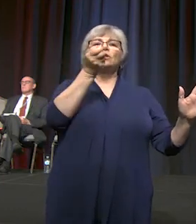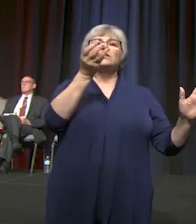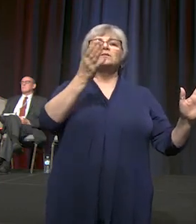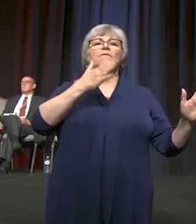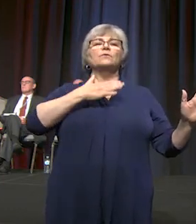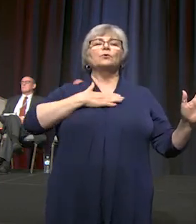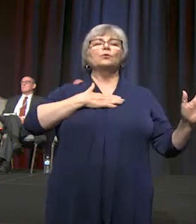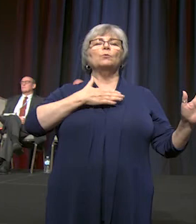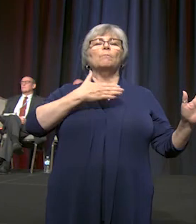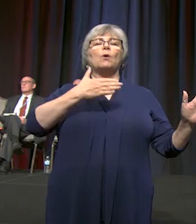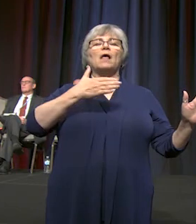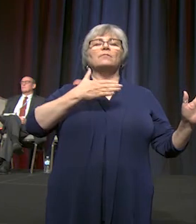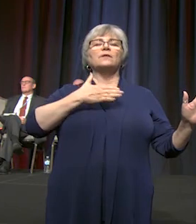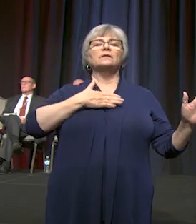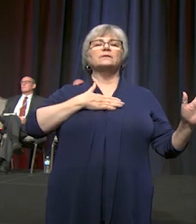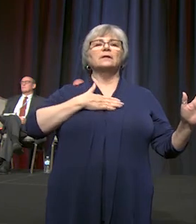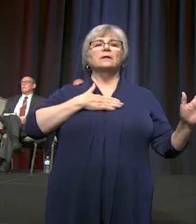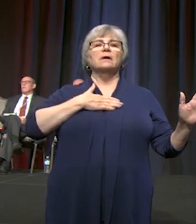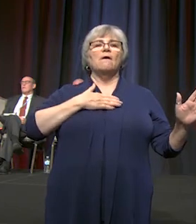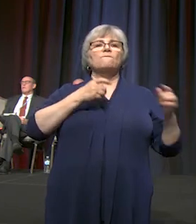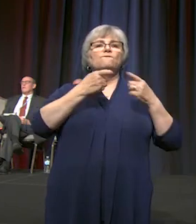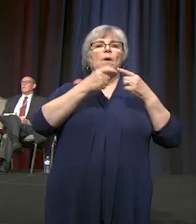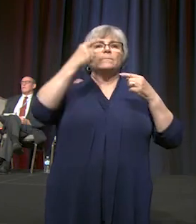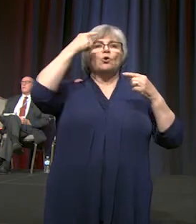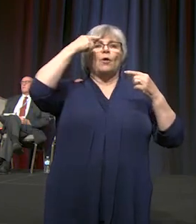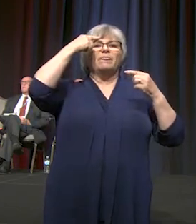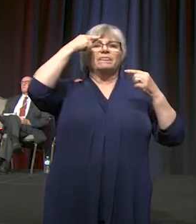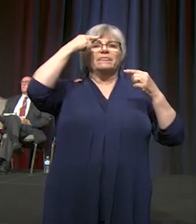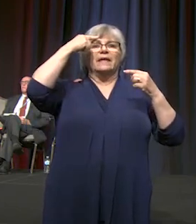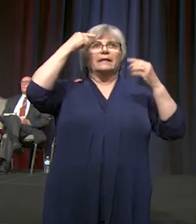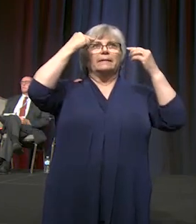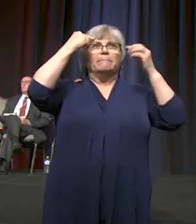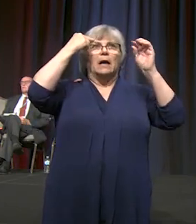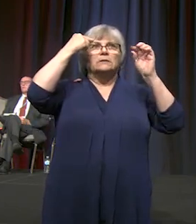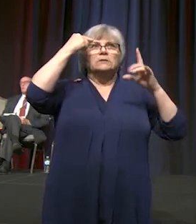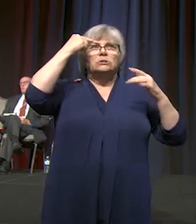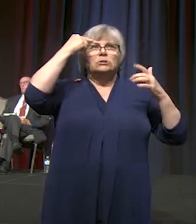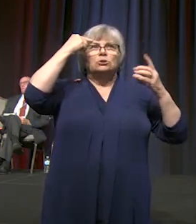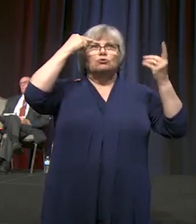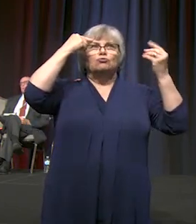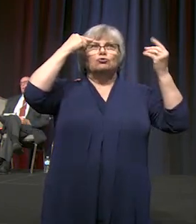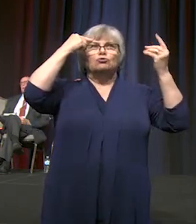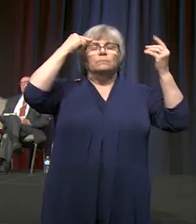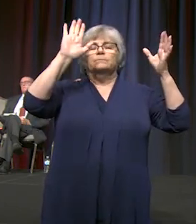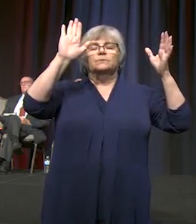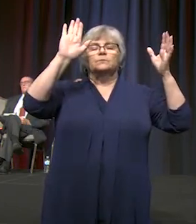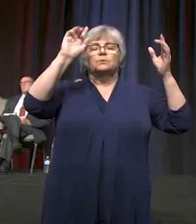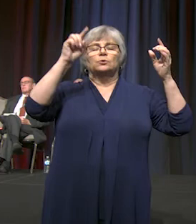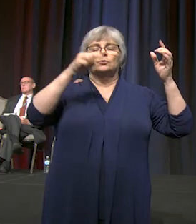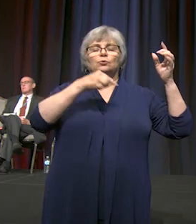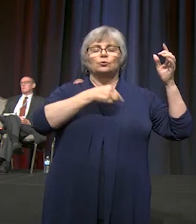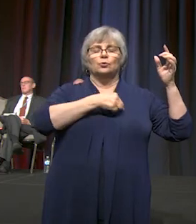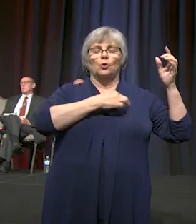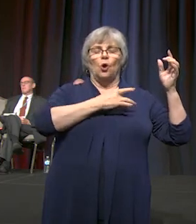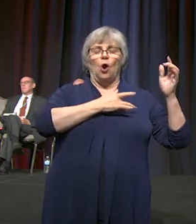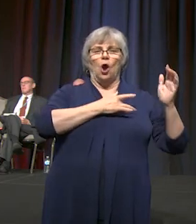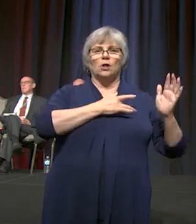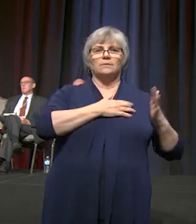Shift from your thinking mind to your heart. Breathe